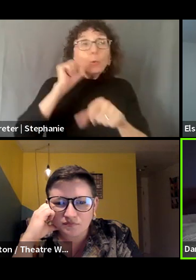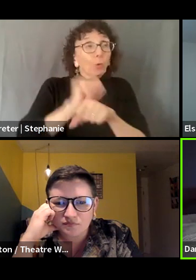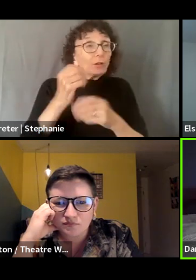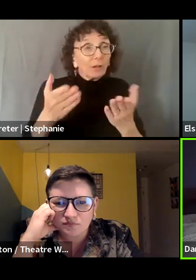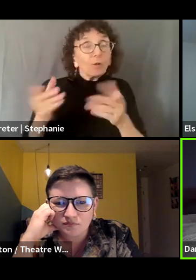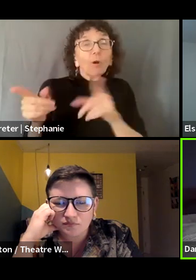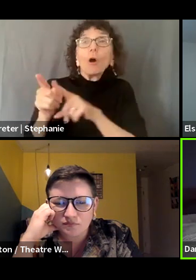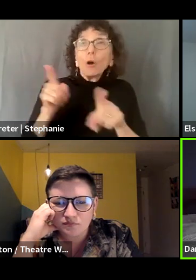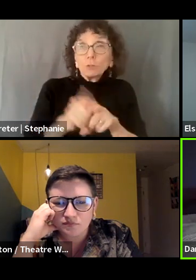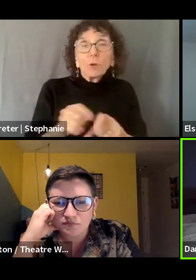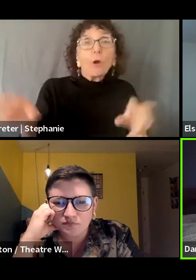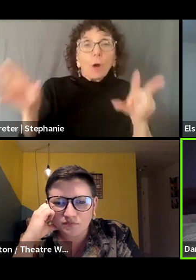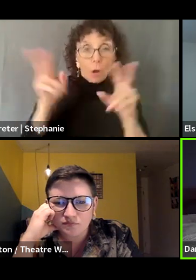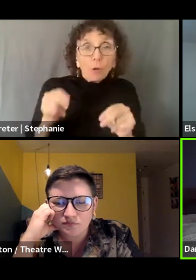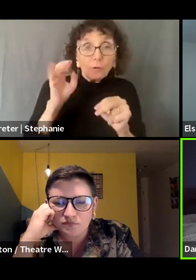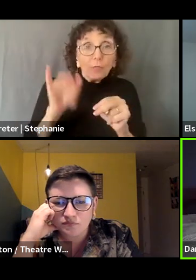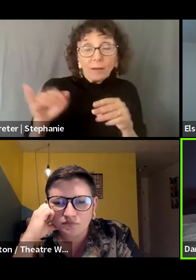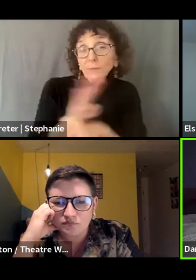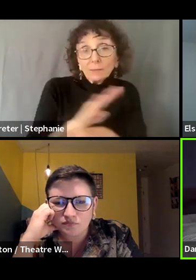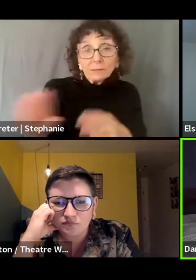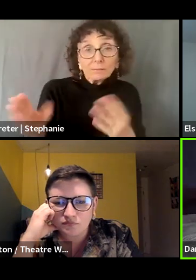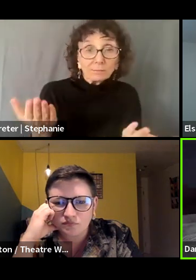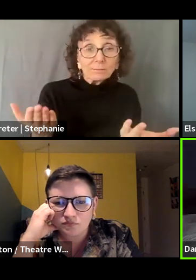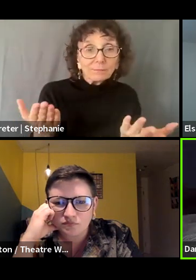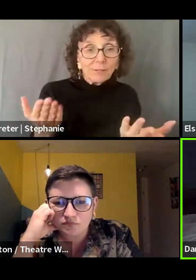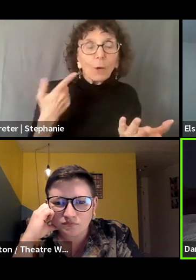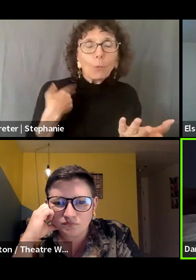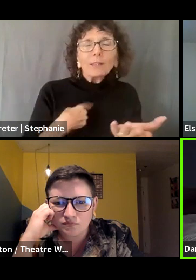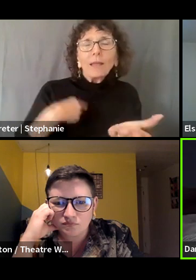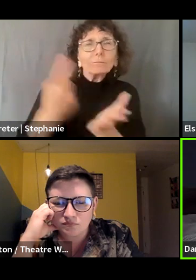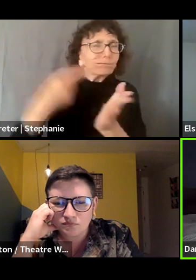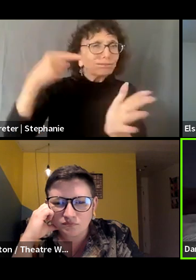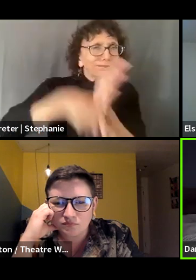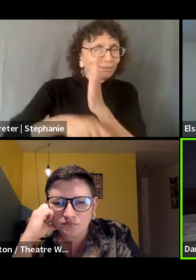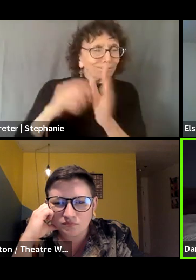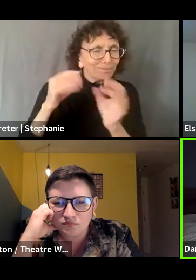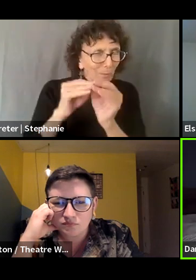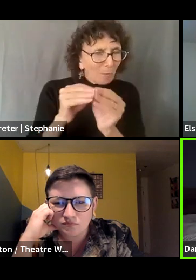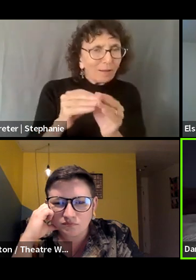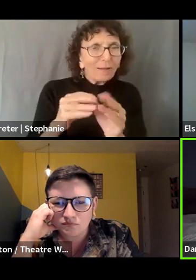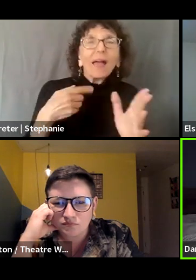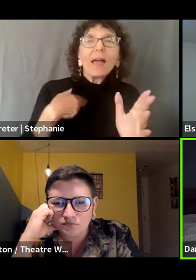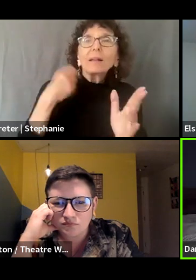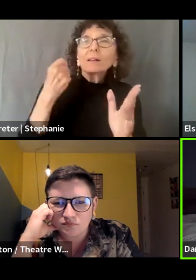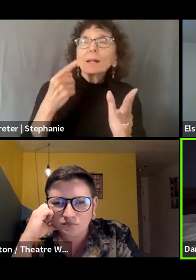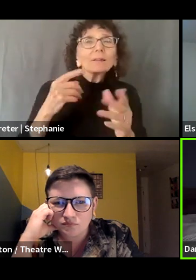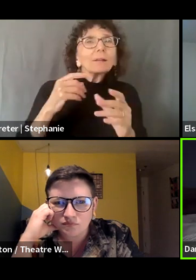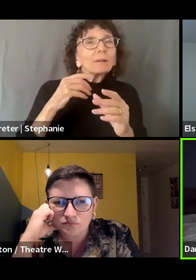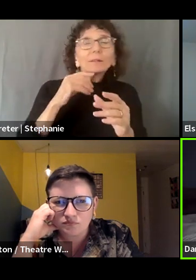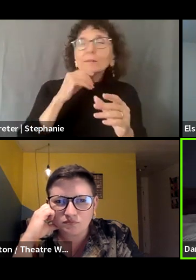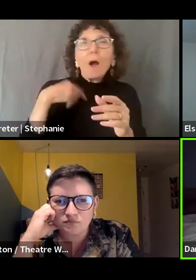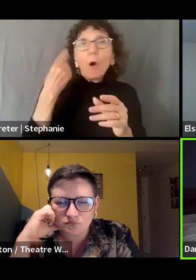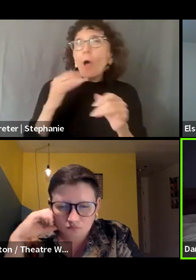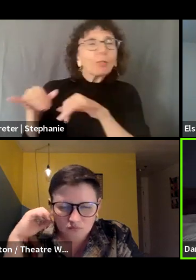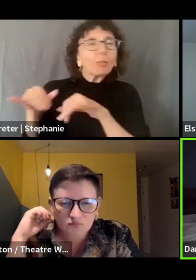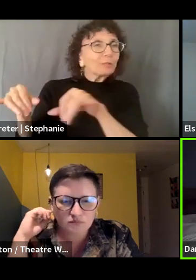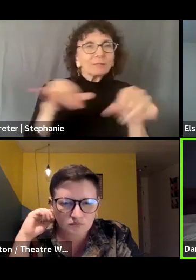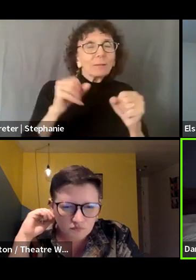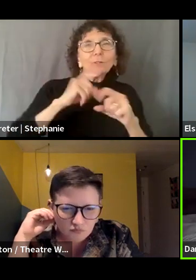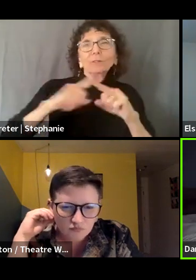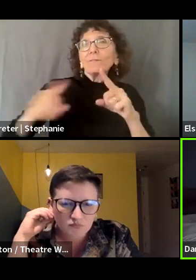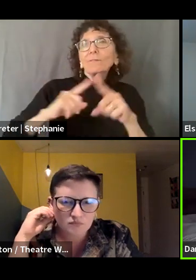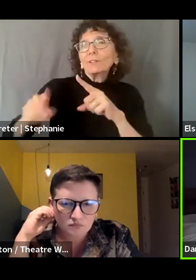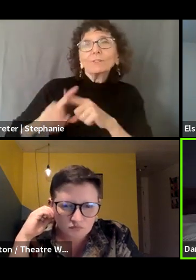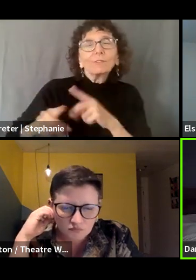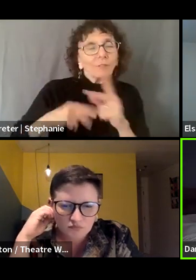also the people who own the business. Um, we can dive more into that. And there are also many, many different forms of cooperatives, um, obvious